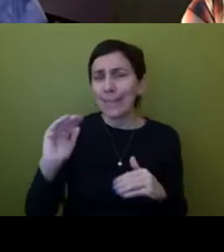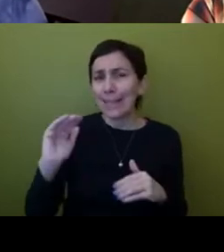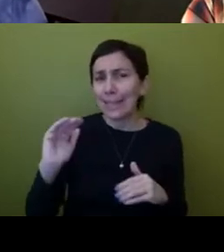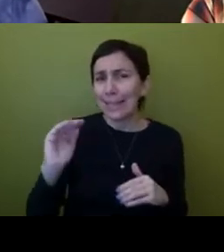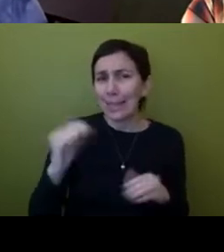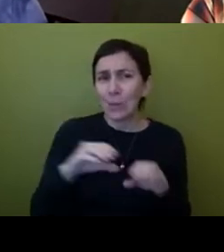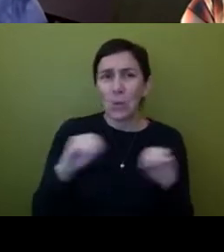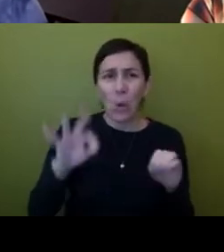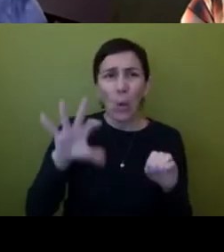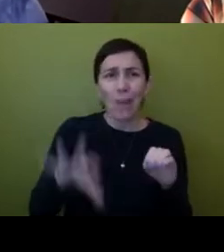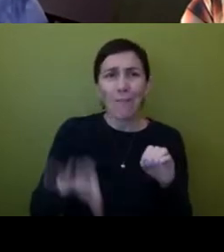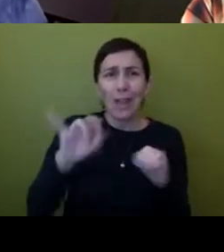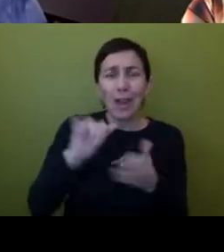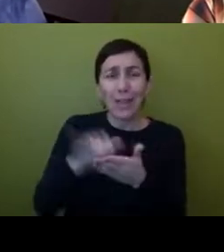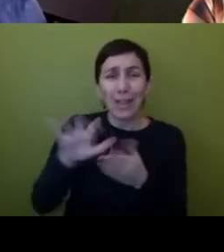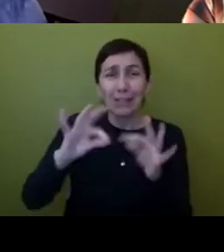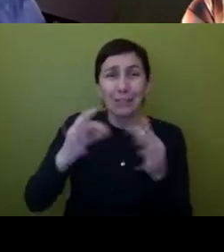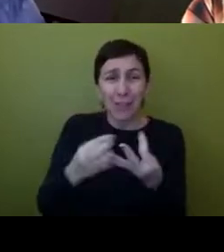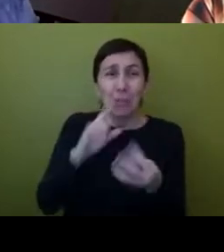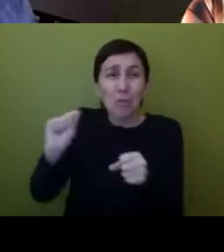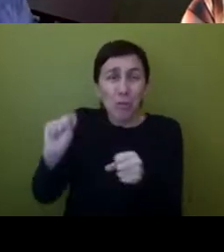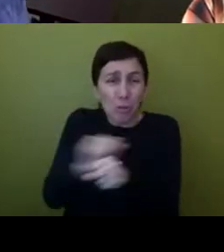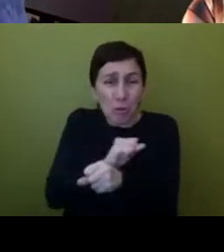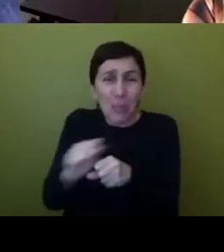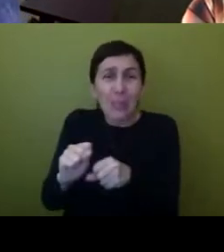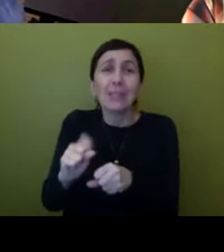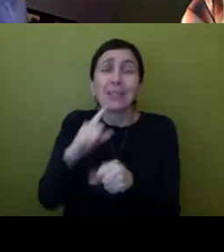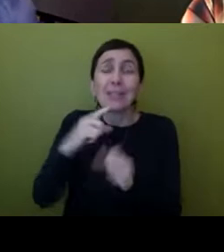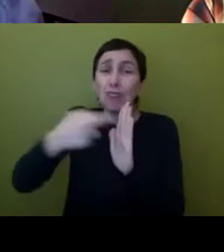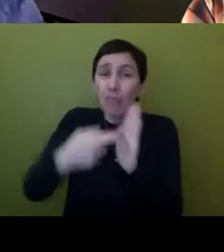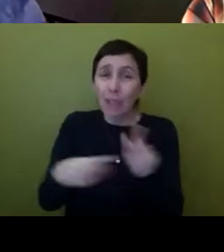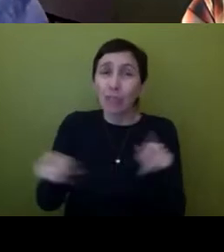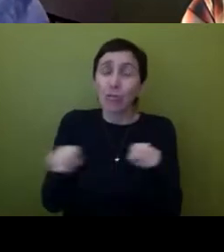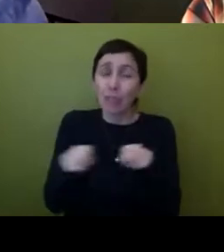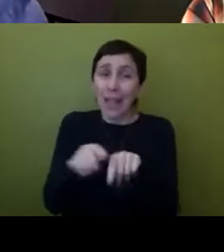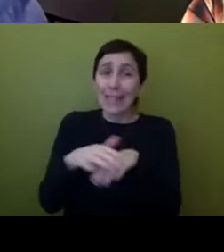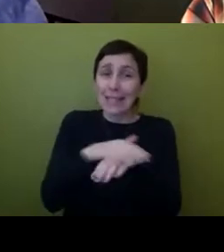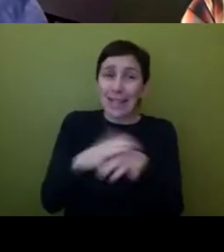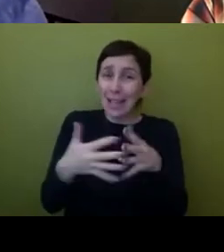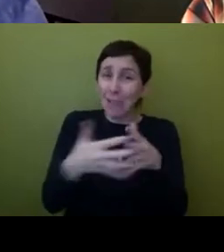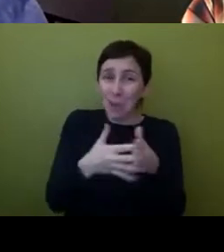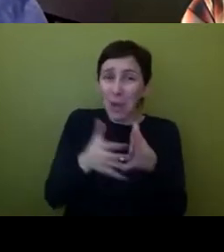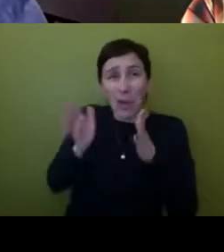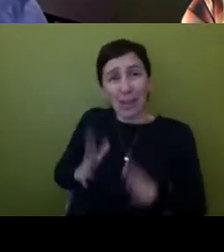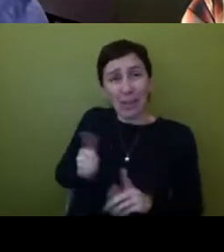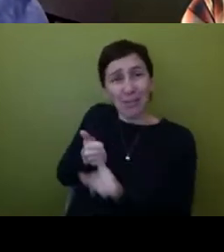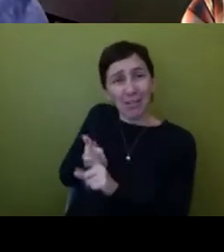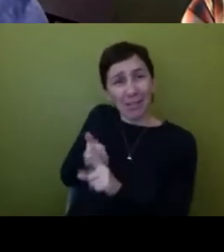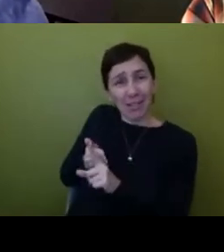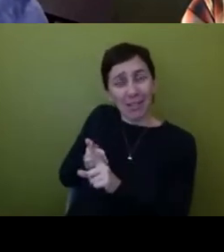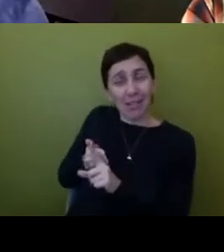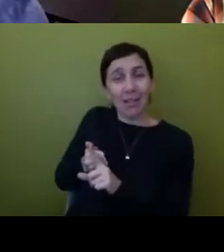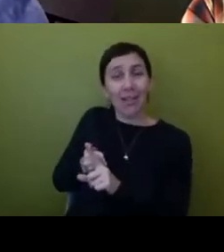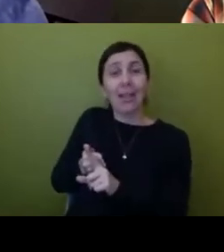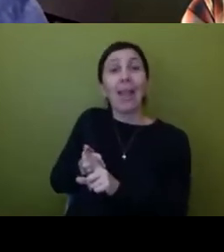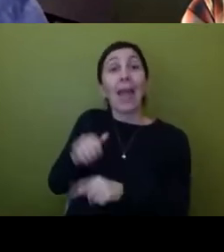found any evidence that his family actually were registered native americans so um and that was an exhibition that was taking place at